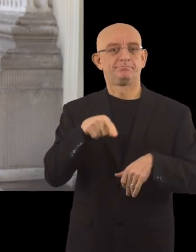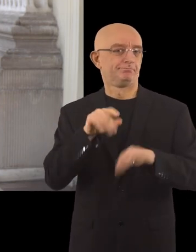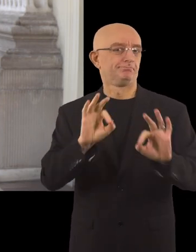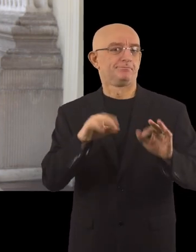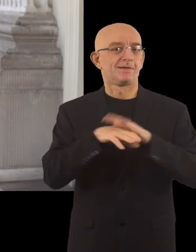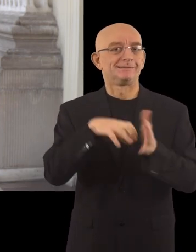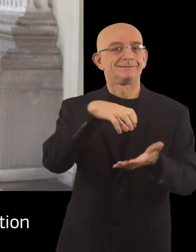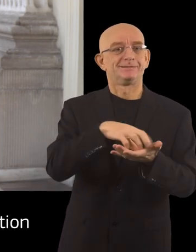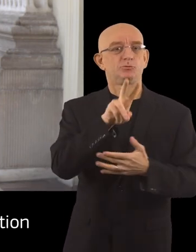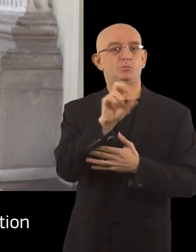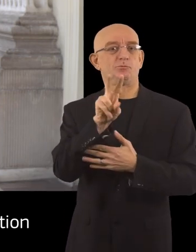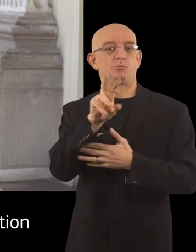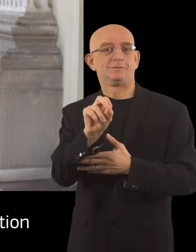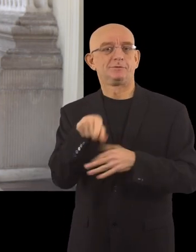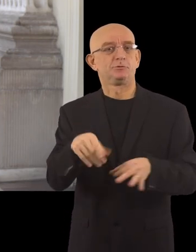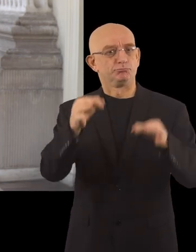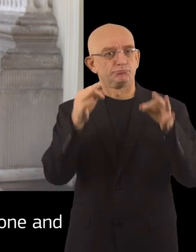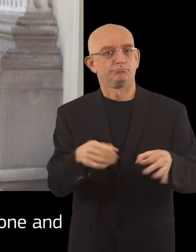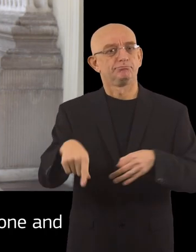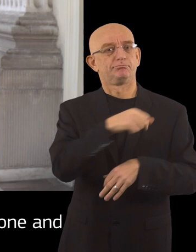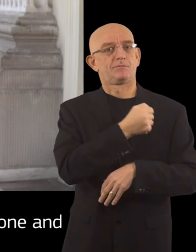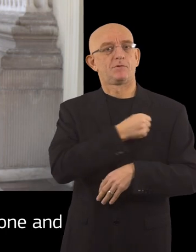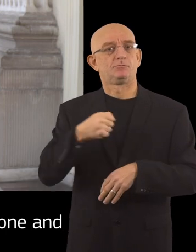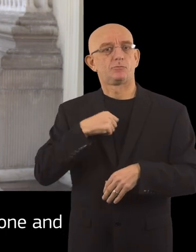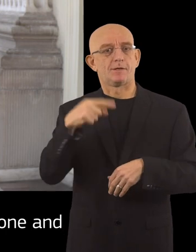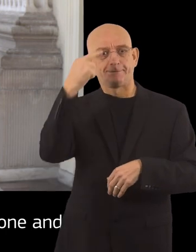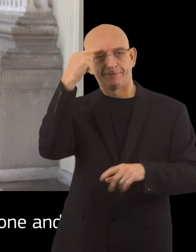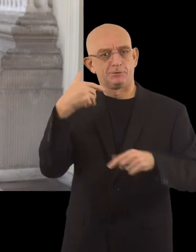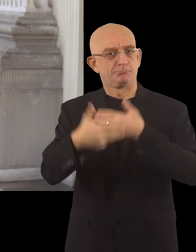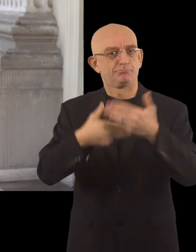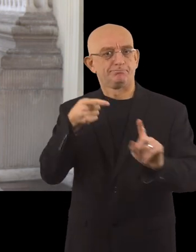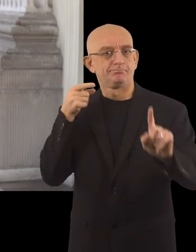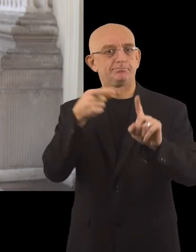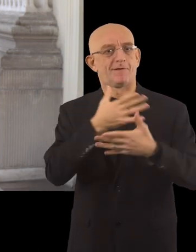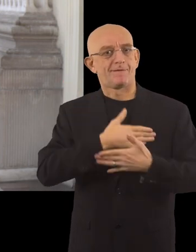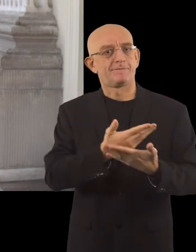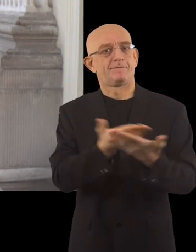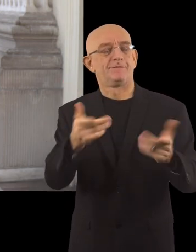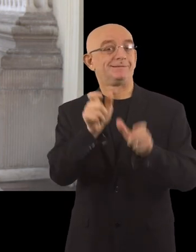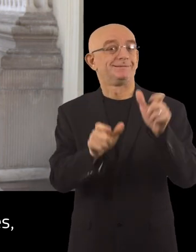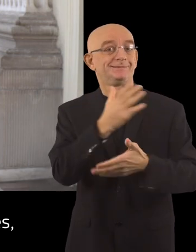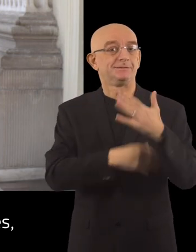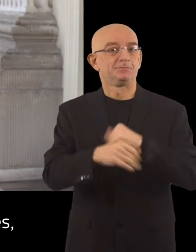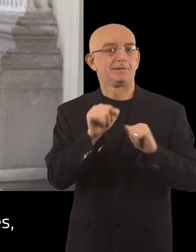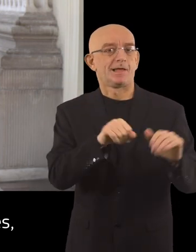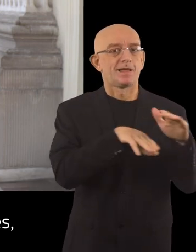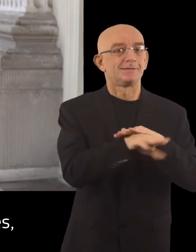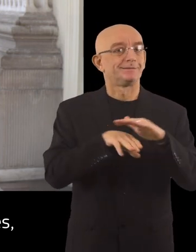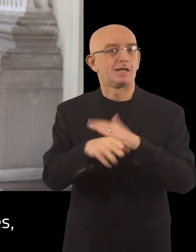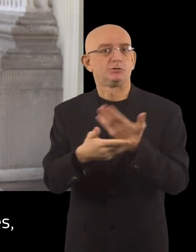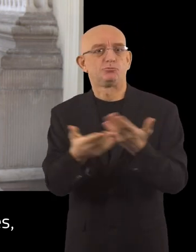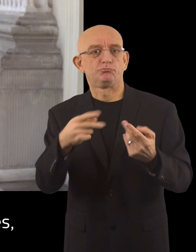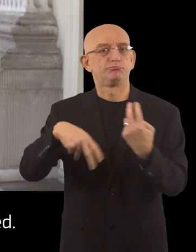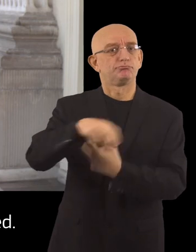Award win 2020. It is for us a comprend that the direction of the transit of Small complaining is 5000 people, and also available for people with